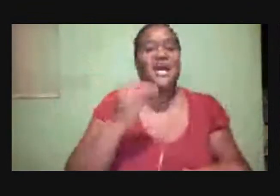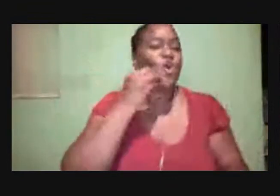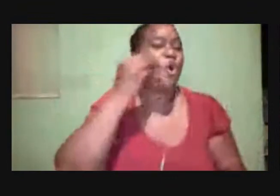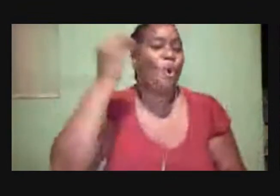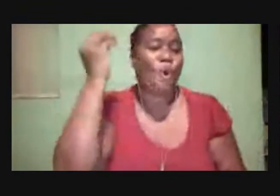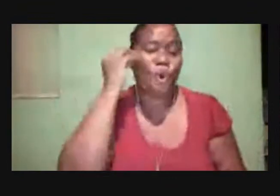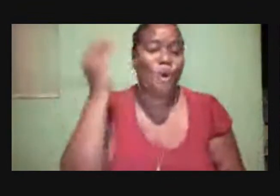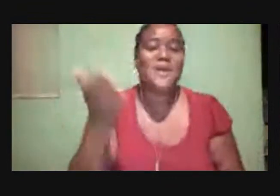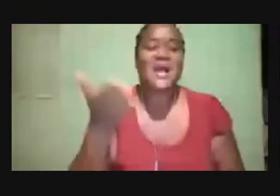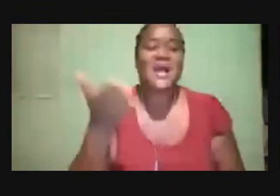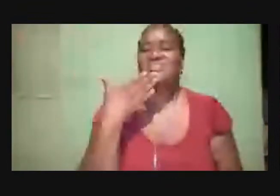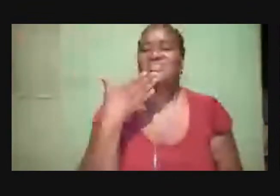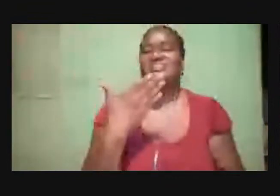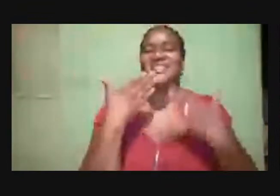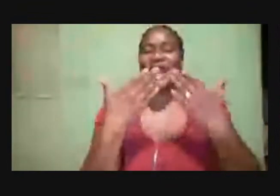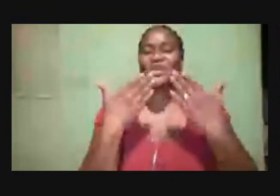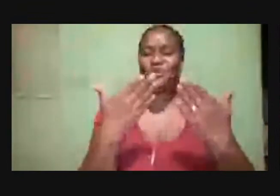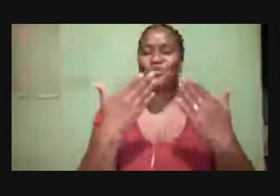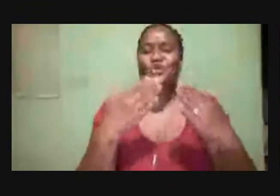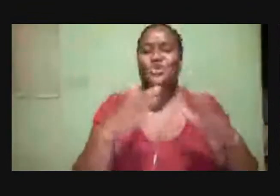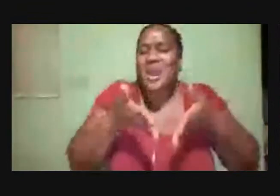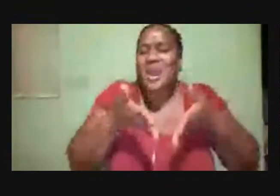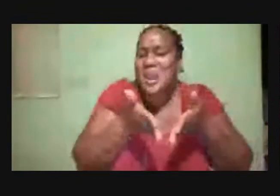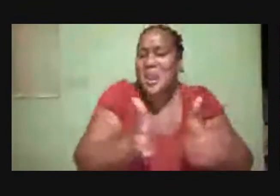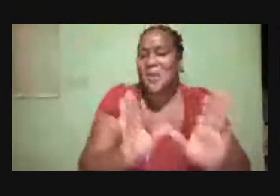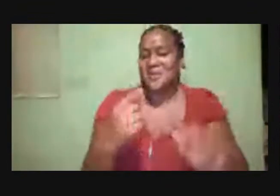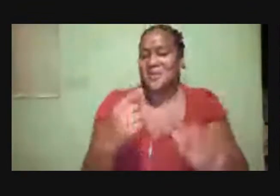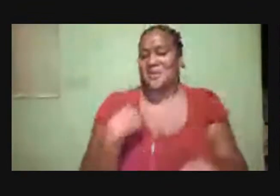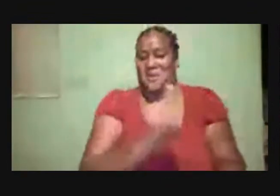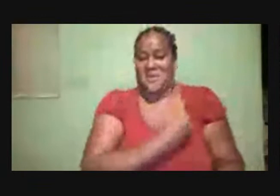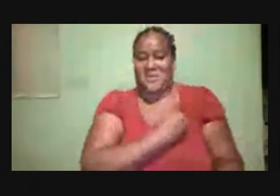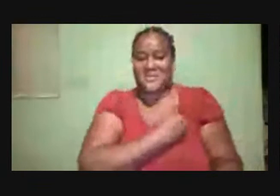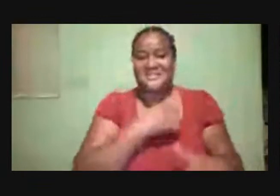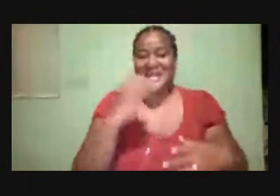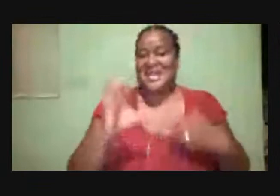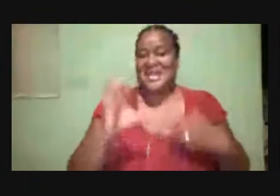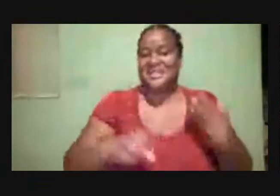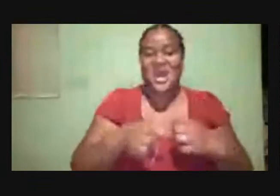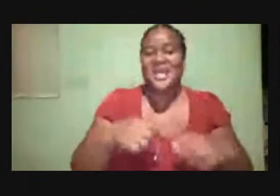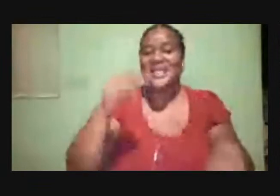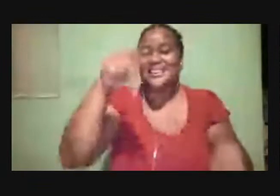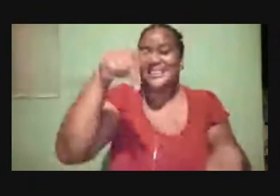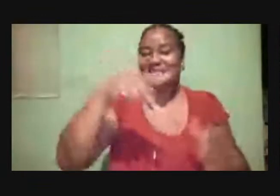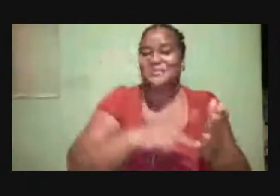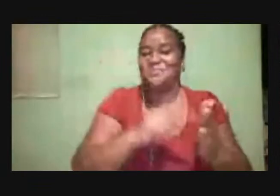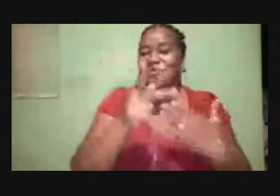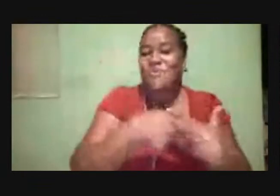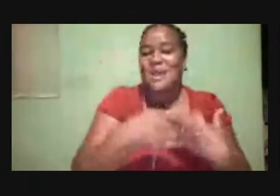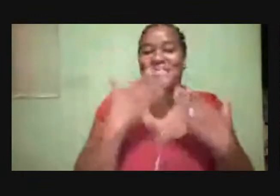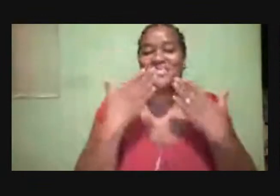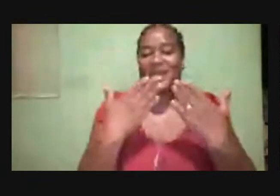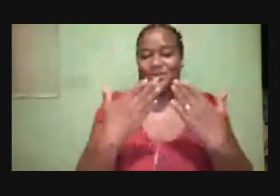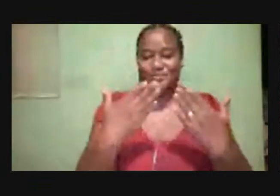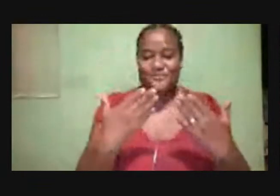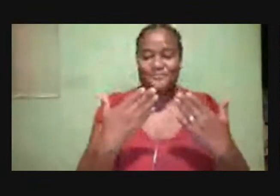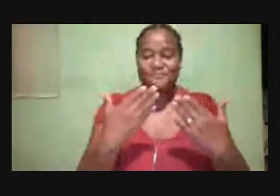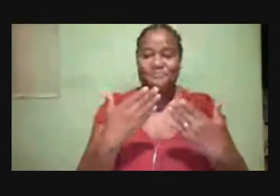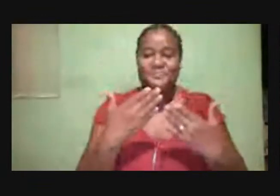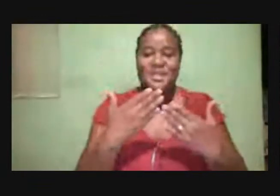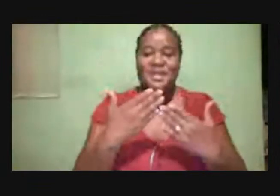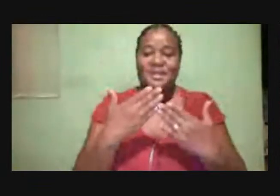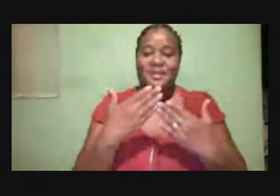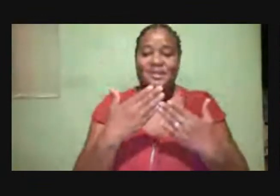You are allowing us You are allowing us to enjoy the program So, thank you, Sister Carr Thank you Sister